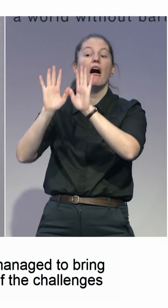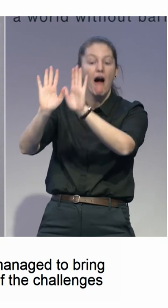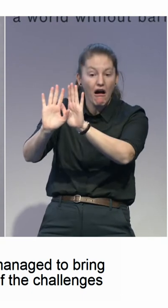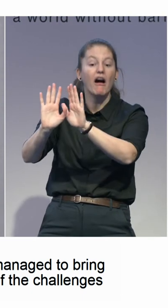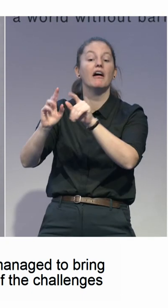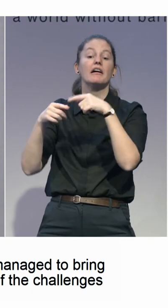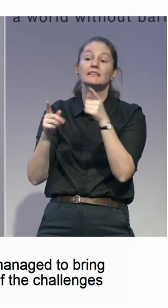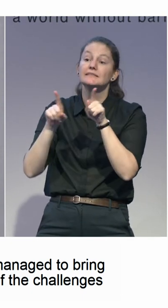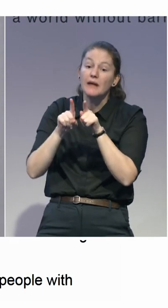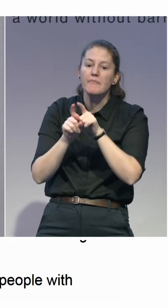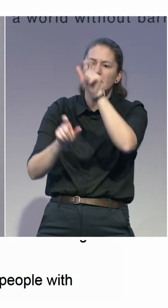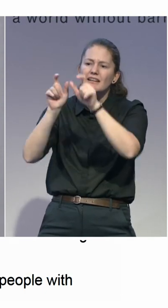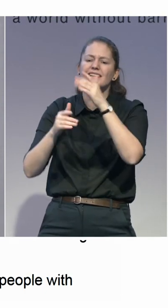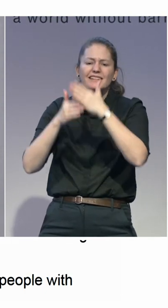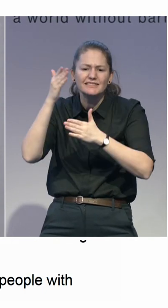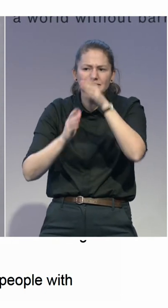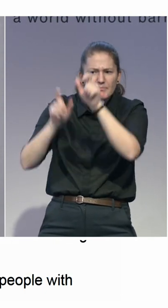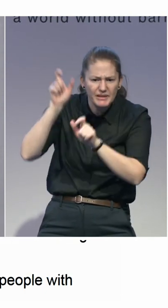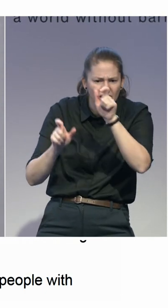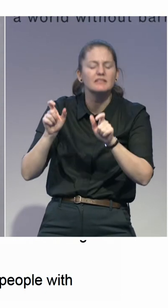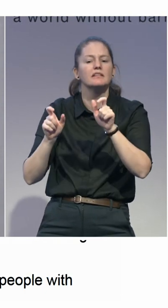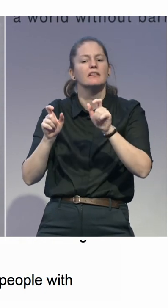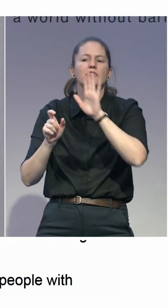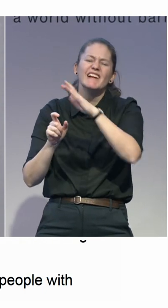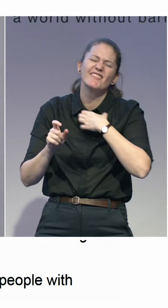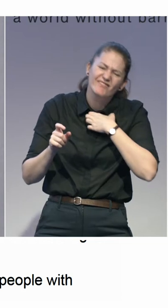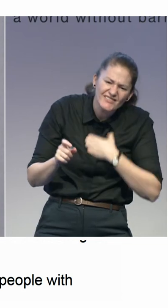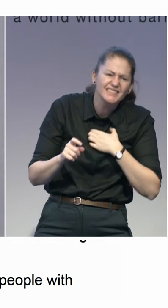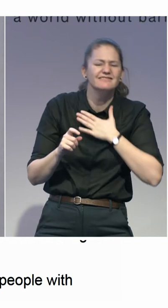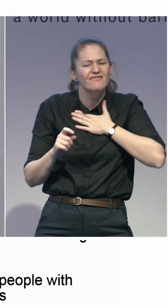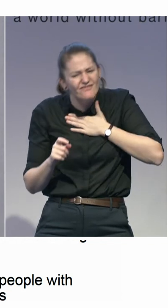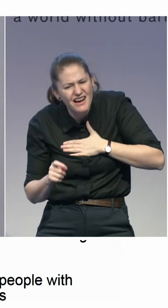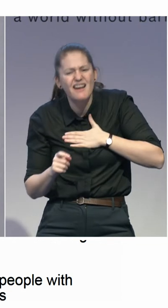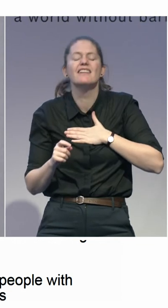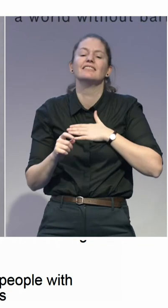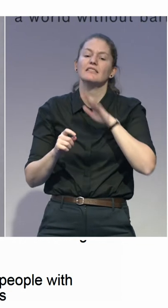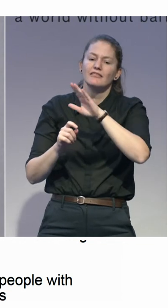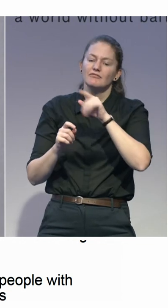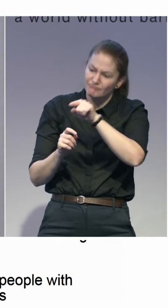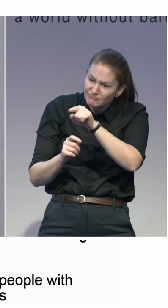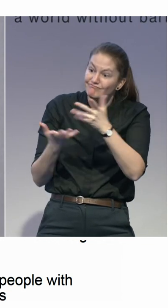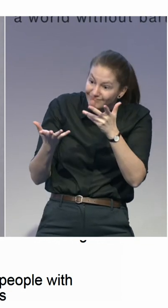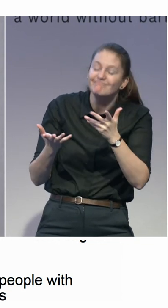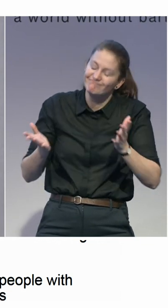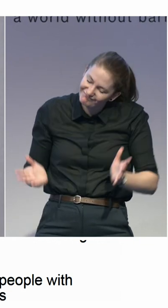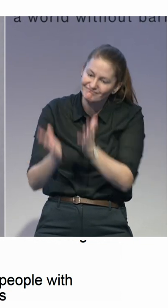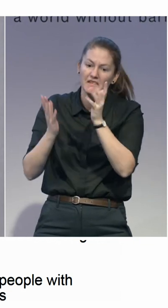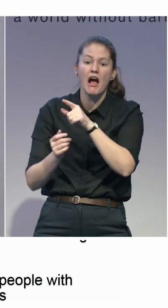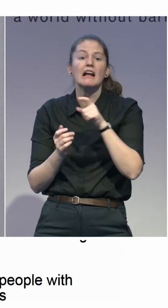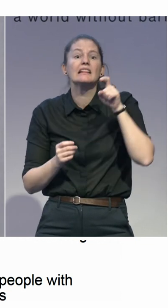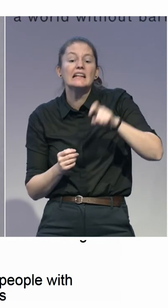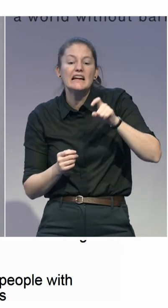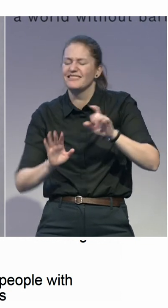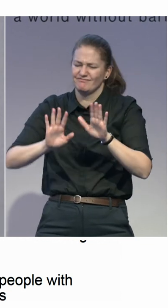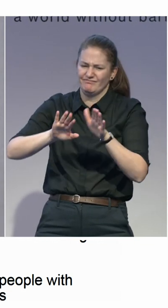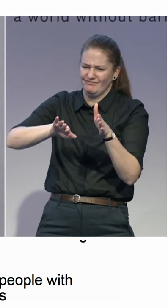So actually it's more the wants instead of the needs, because what you said is that if you ask persons what they need, it's always quite limiting and your project